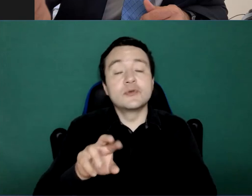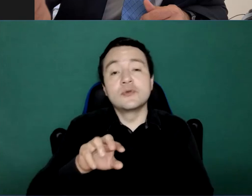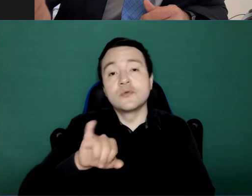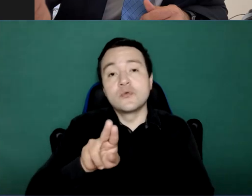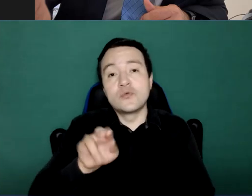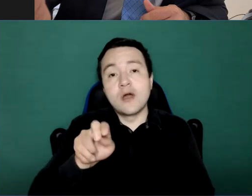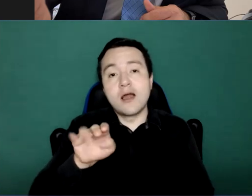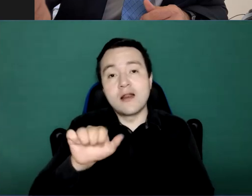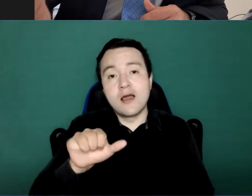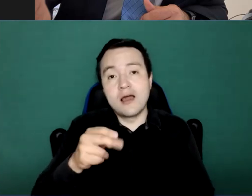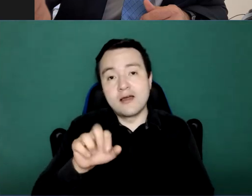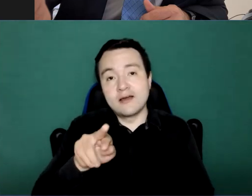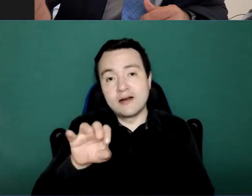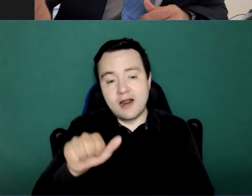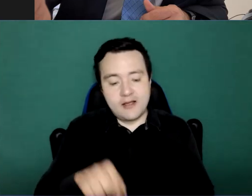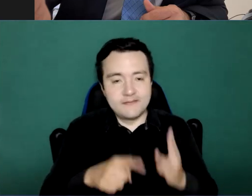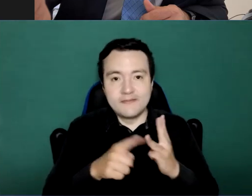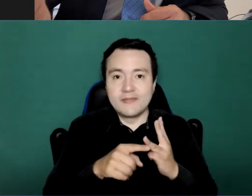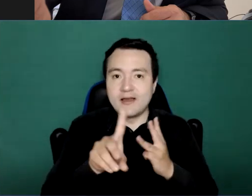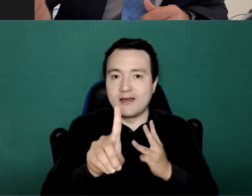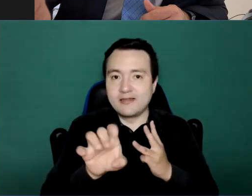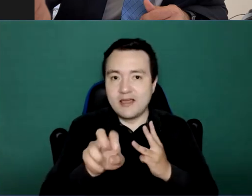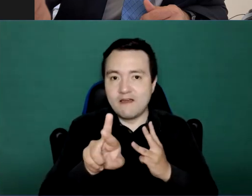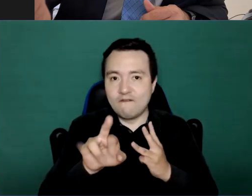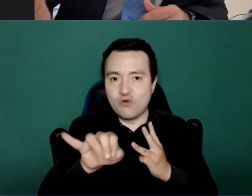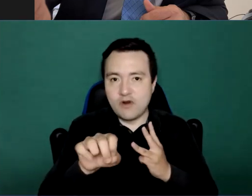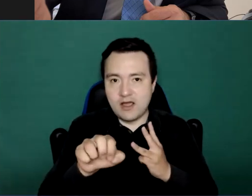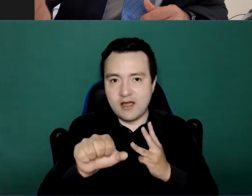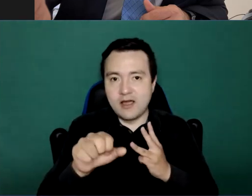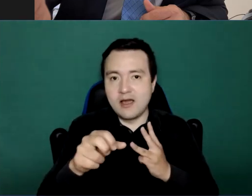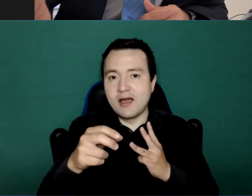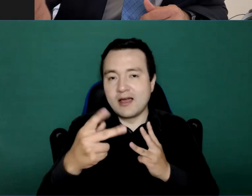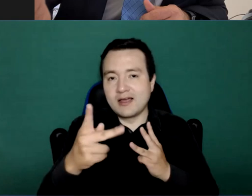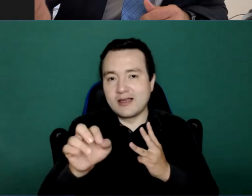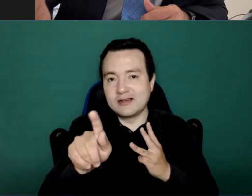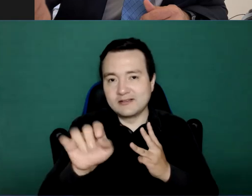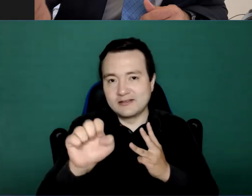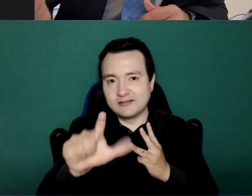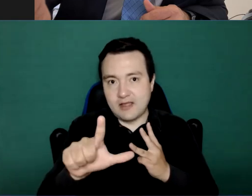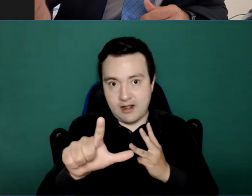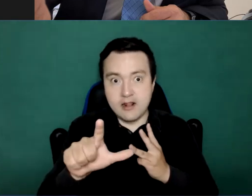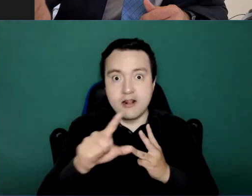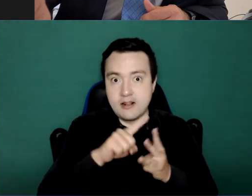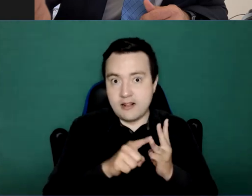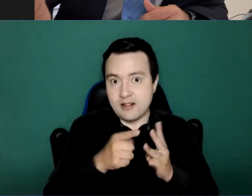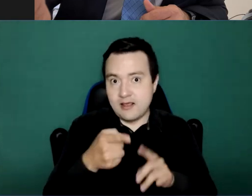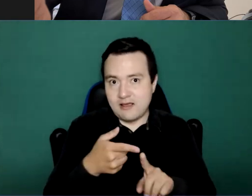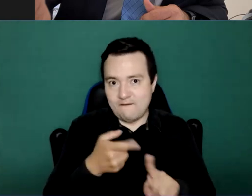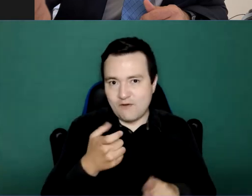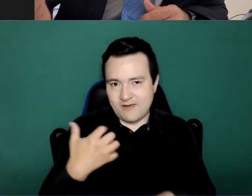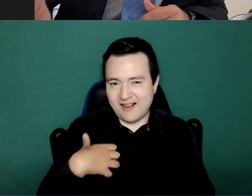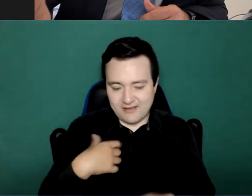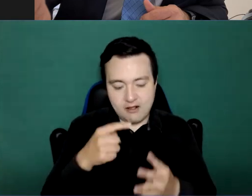learned so much. learned about country experiences, learned about the global picture, the impact of COVID,